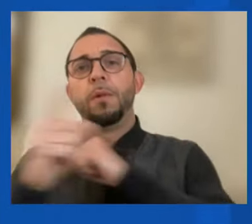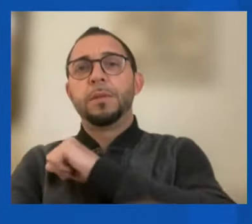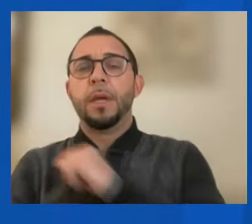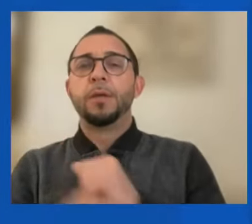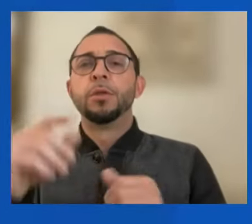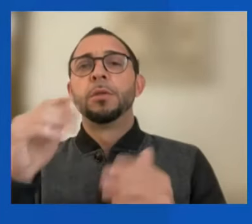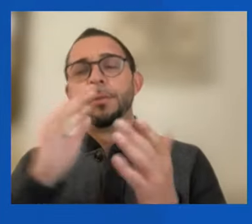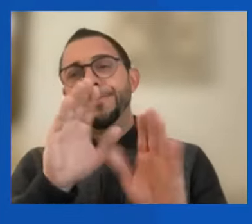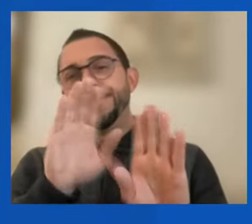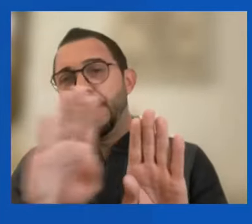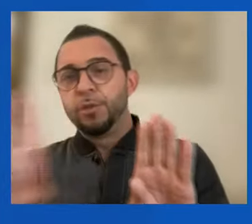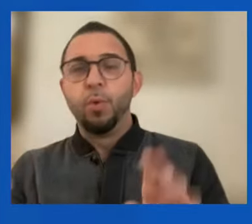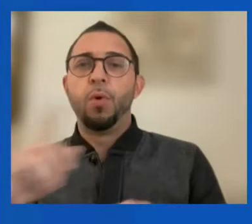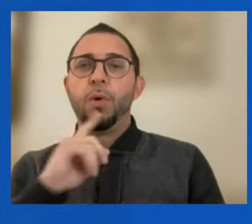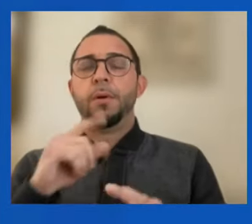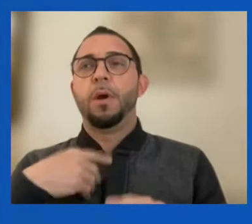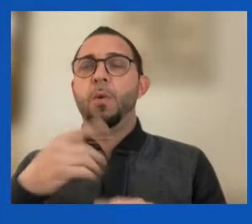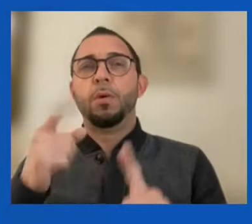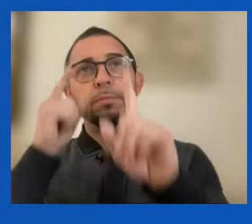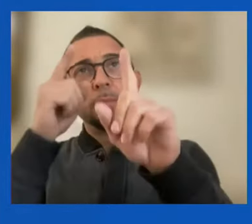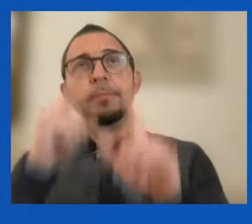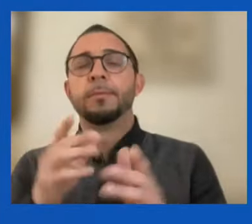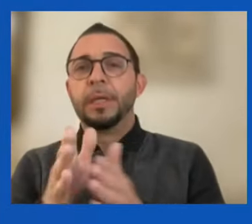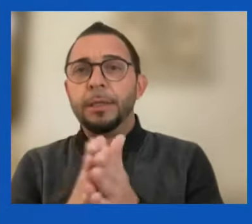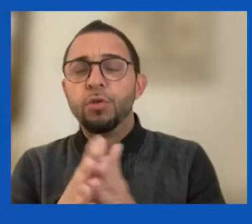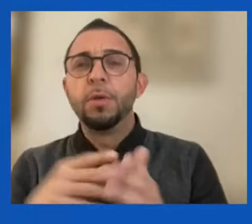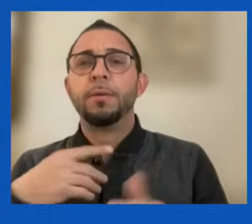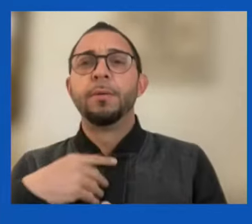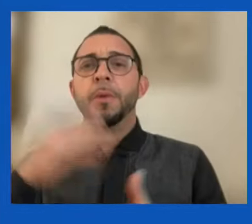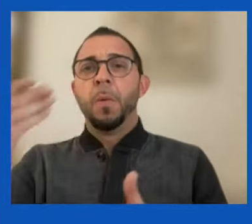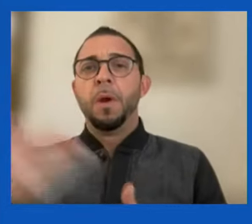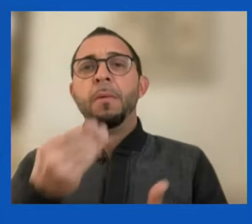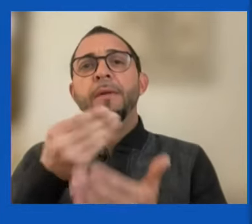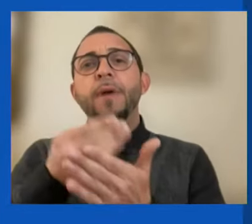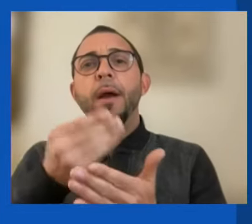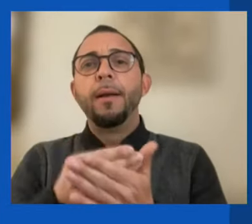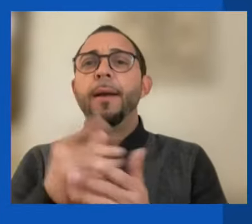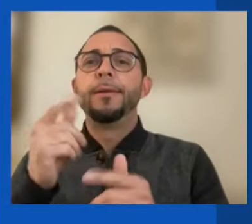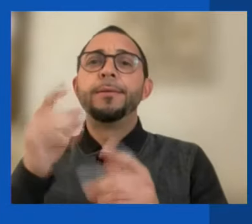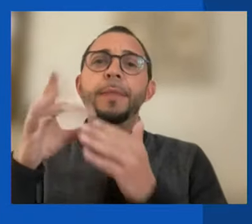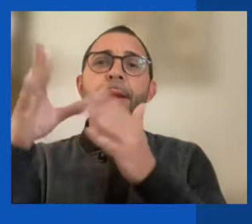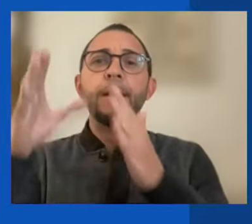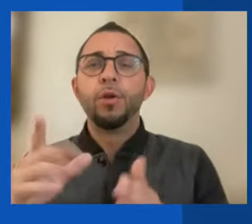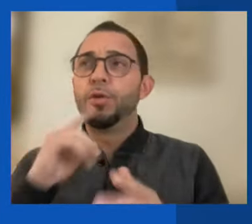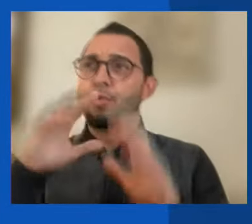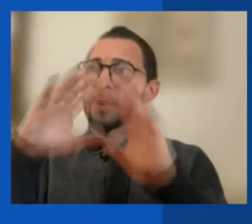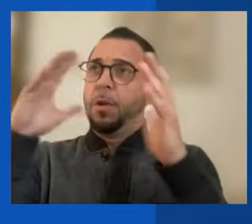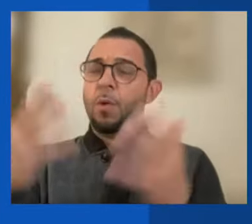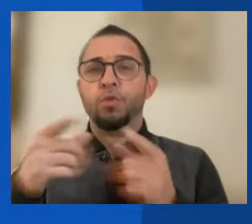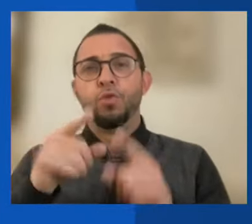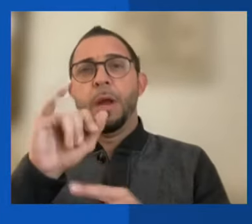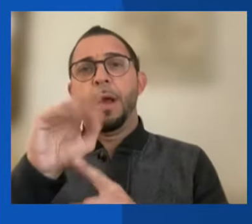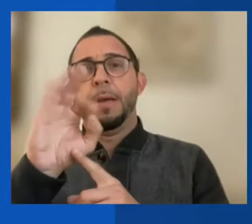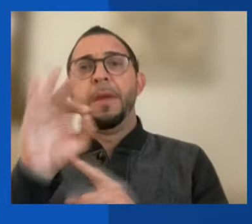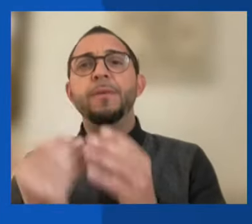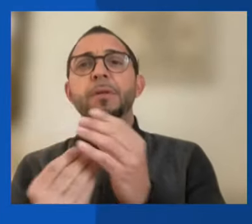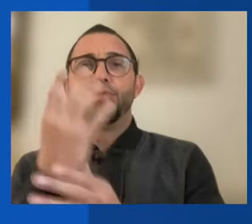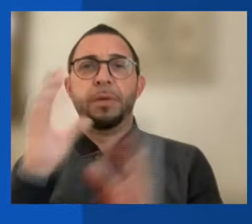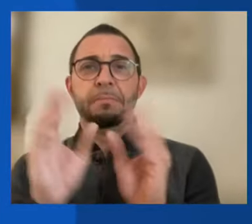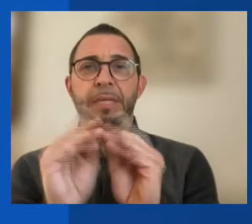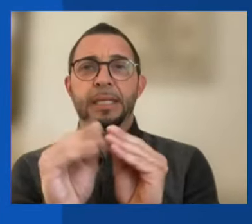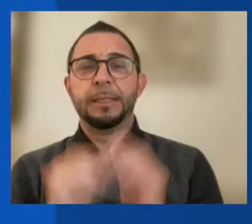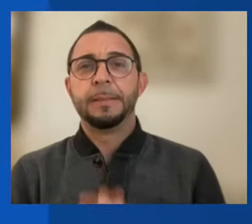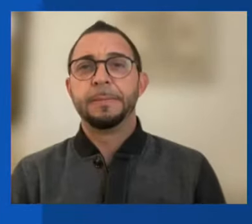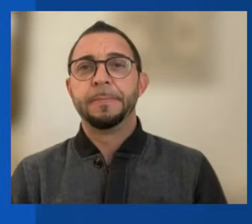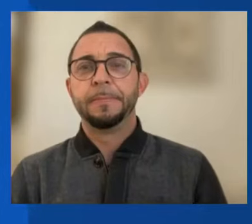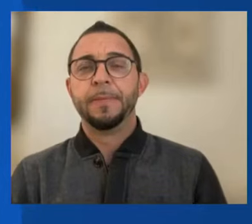care initiative. And we will welcome finance ministers from around the world during the IMF World Bank Spring Meetings. Two weeks